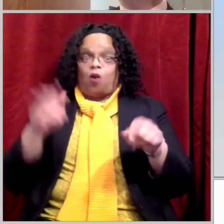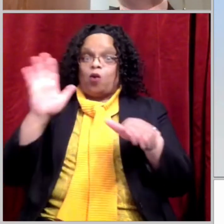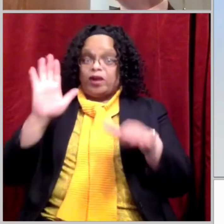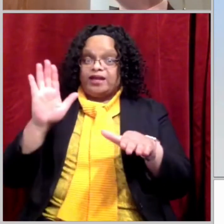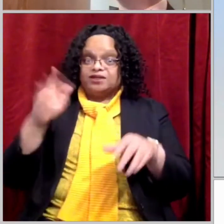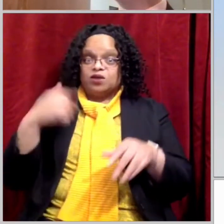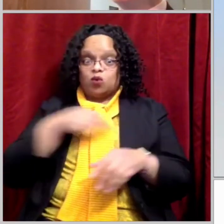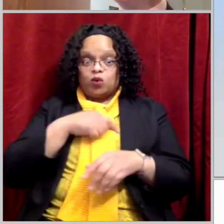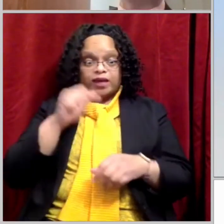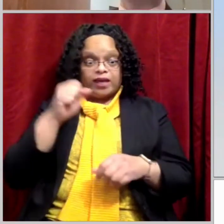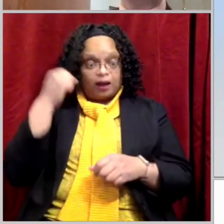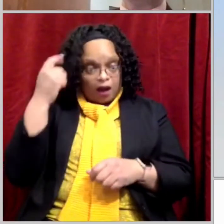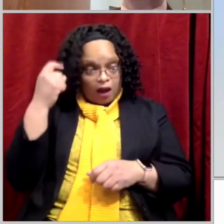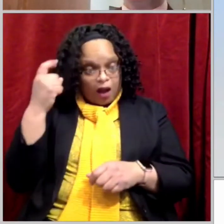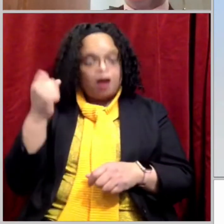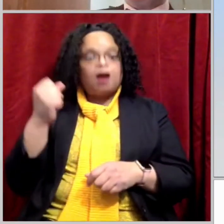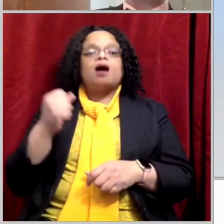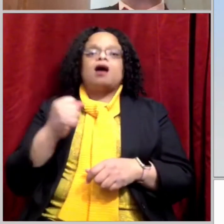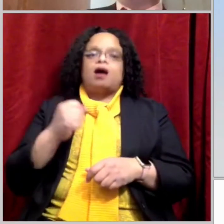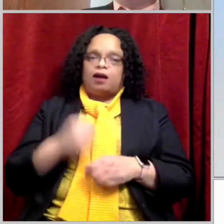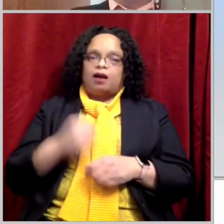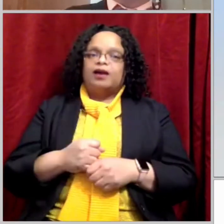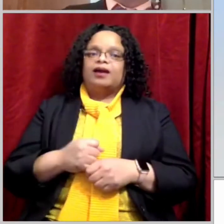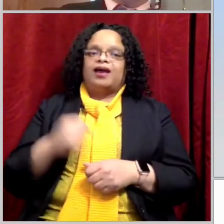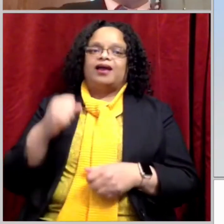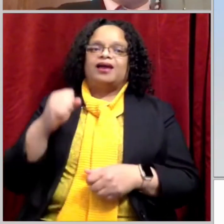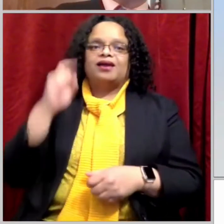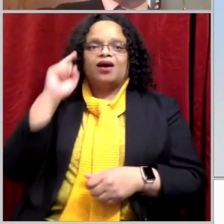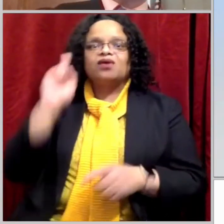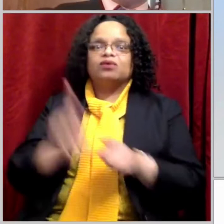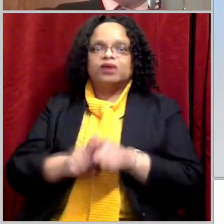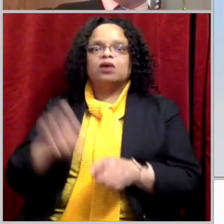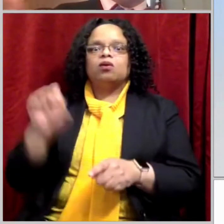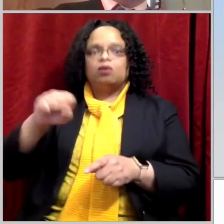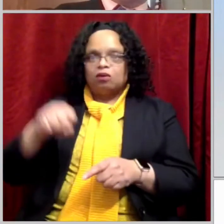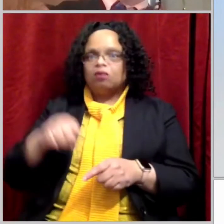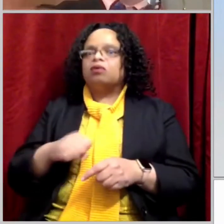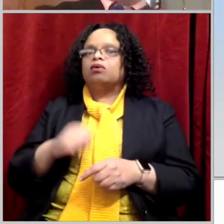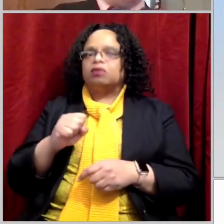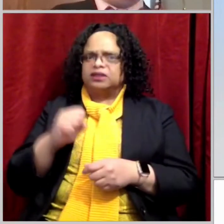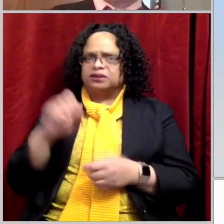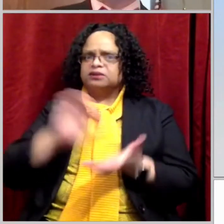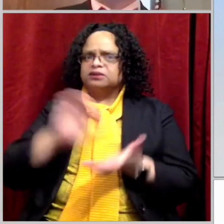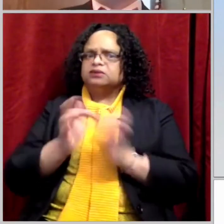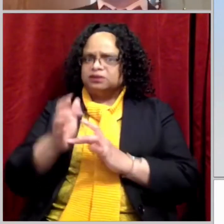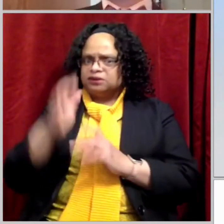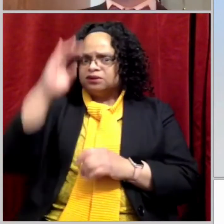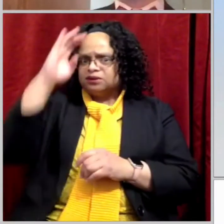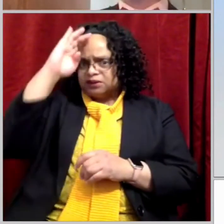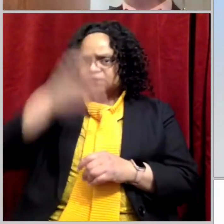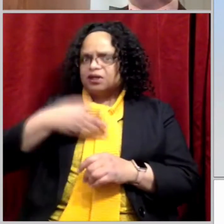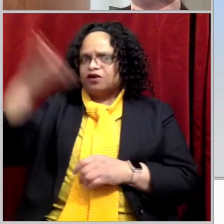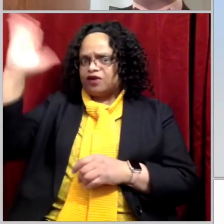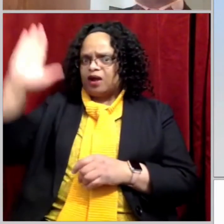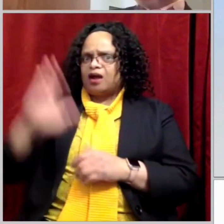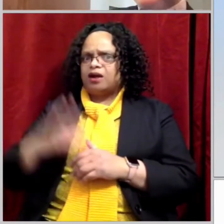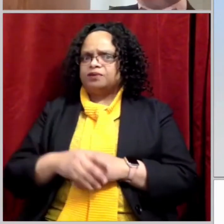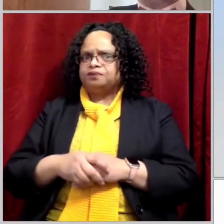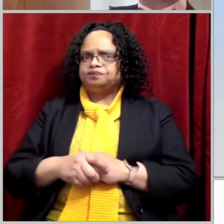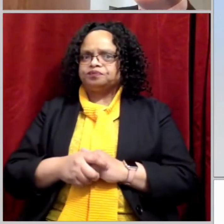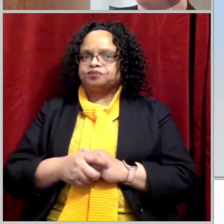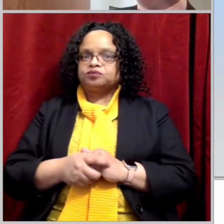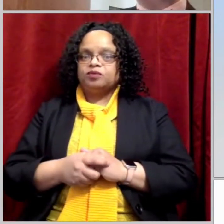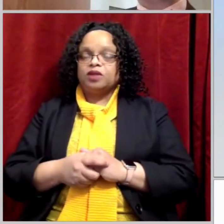ourselves can come to the same conclusion. After all, the apostle John, when he writes the gospel of John in chapter 20, he says,